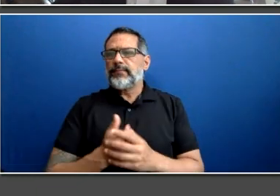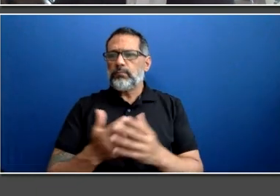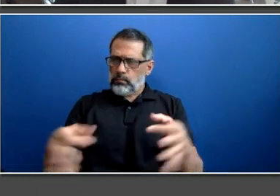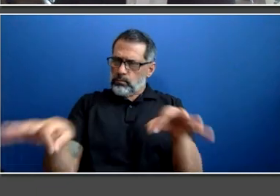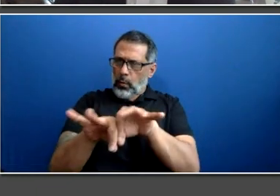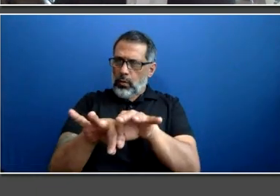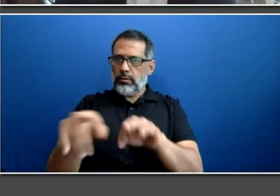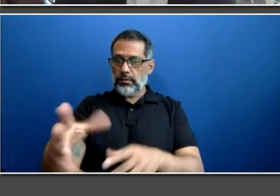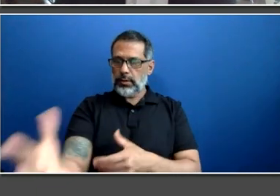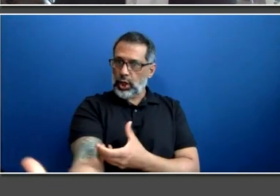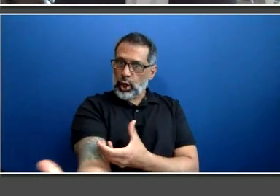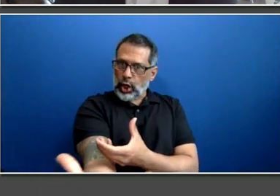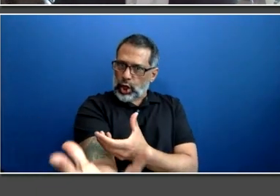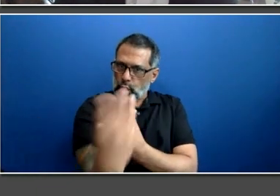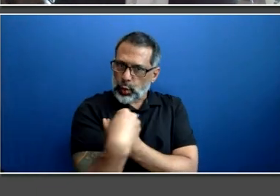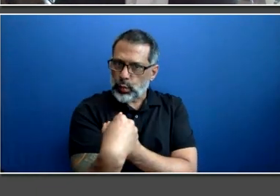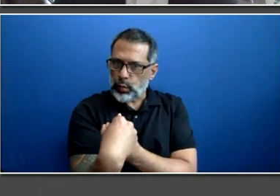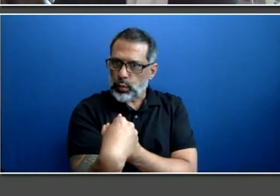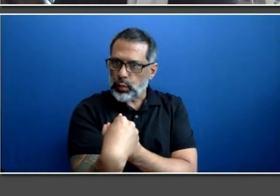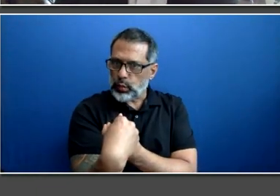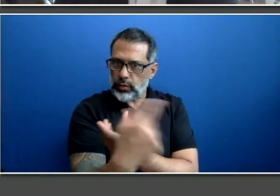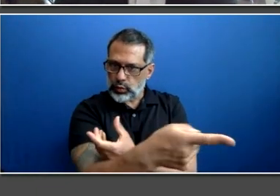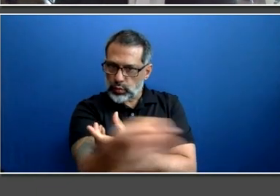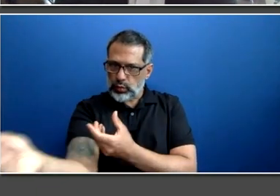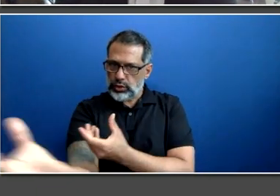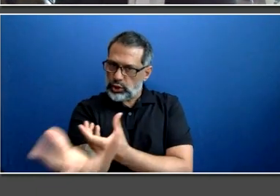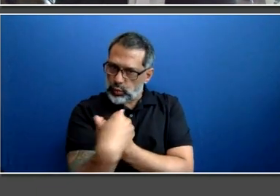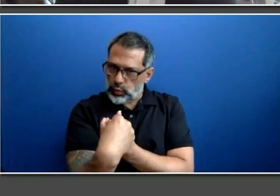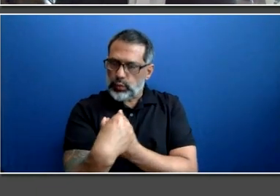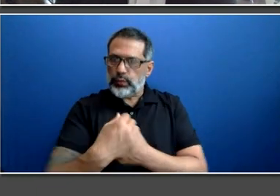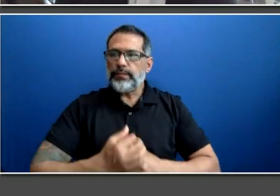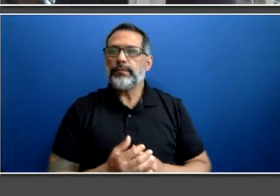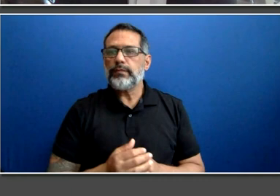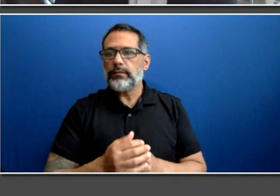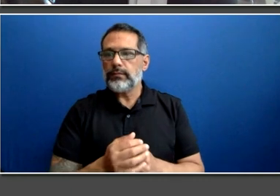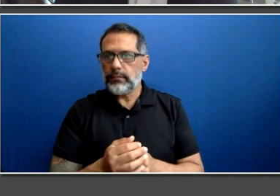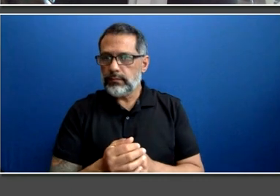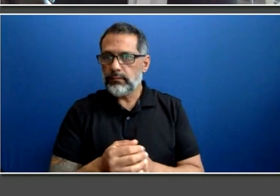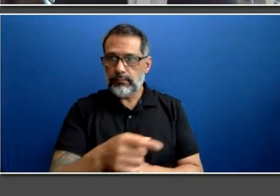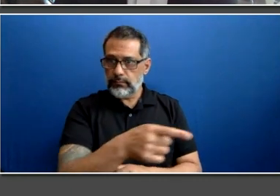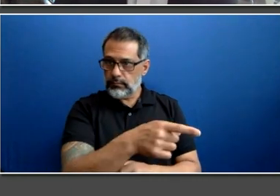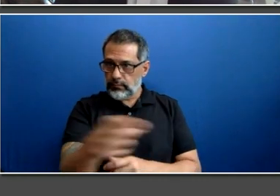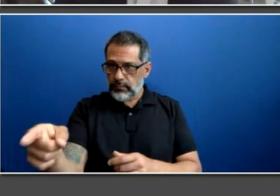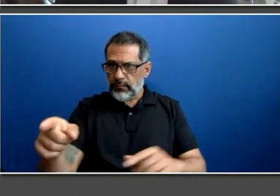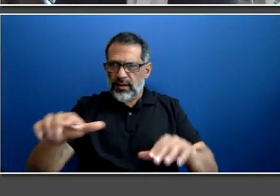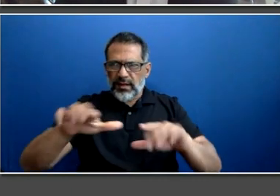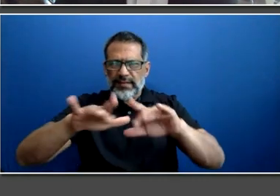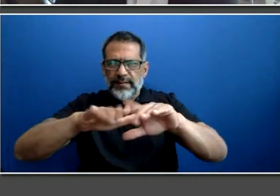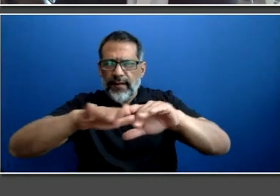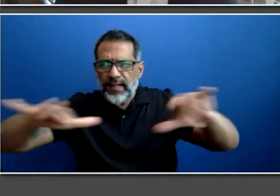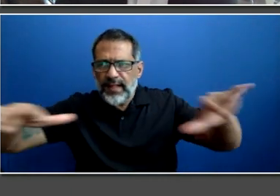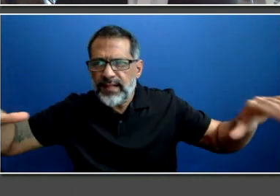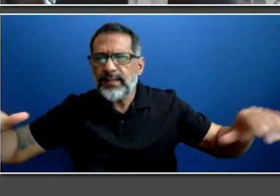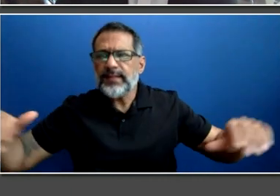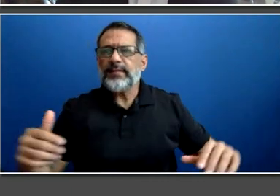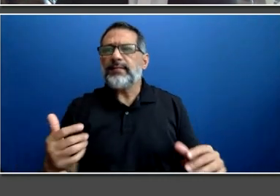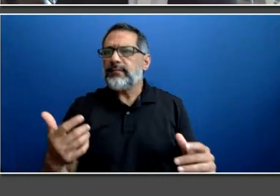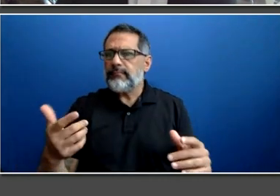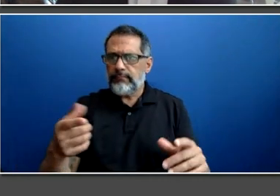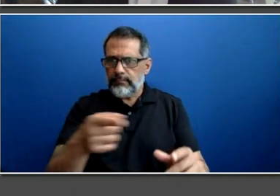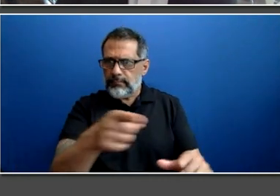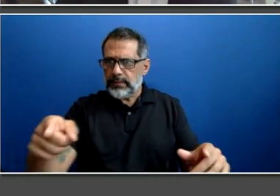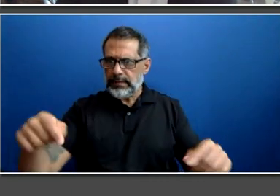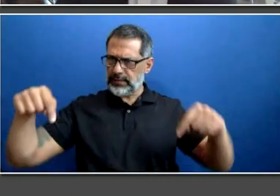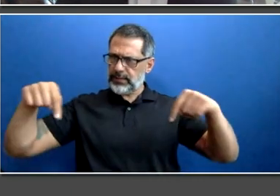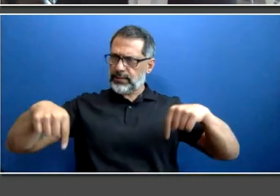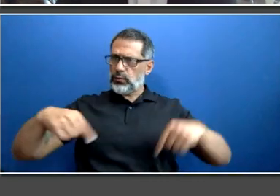TTC are varied within our workforce. You know, many people here in the organization consider this a second home. Some find the TTC